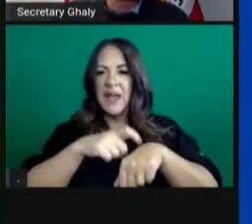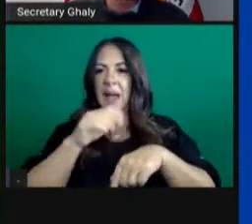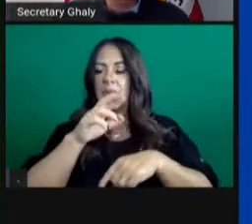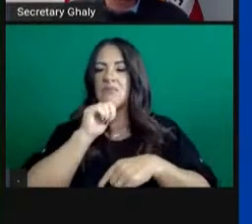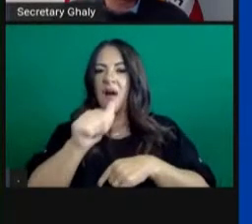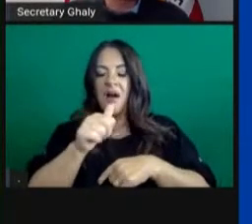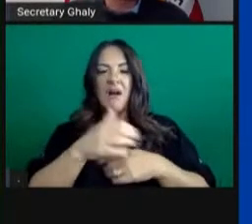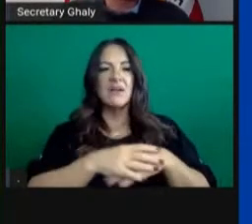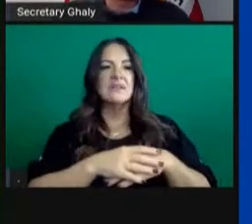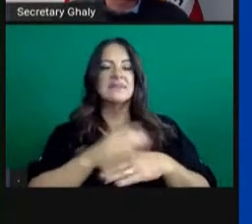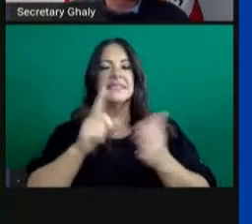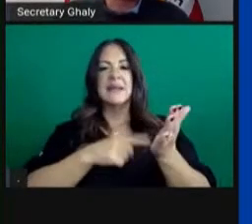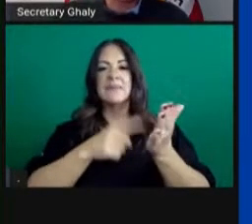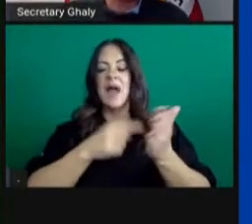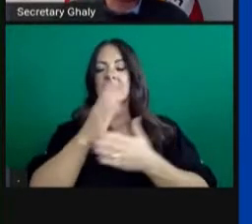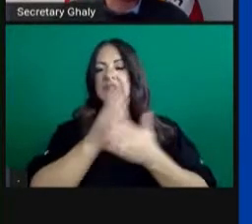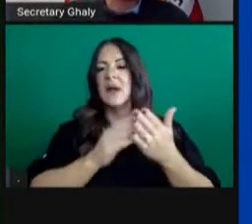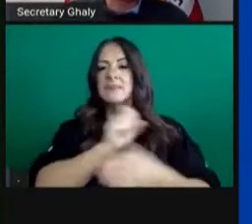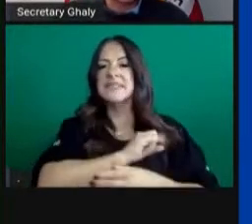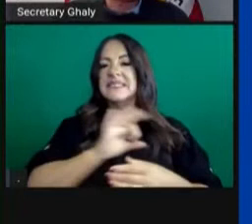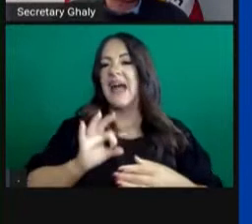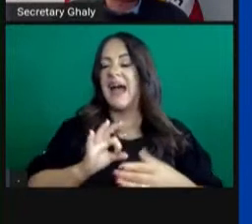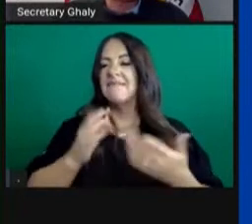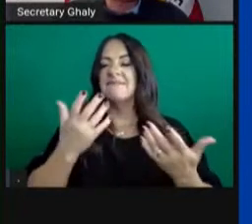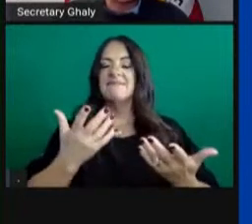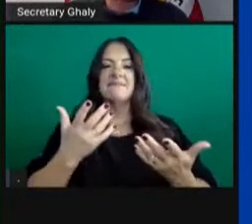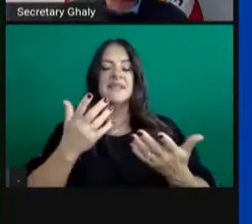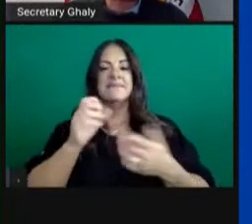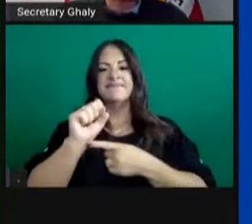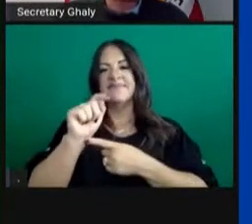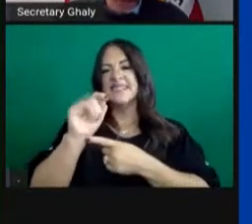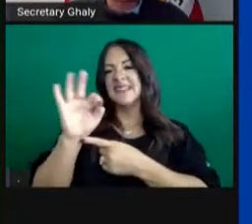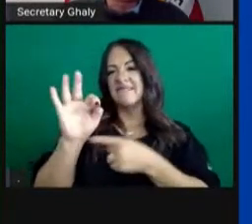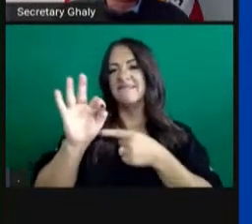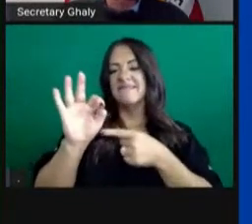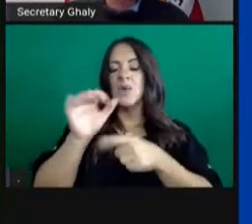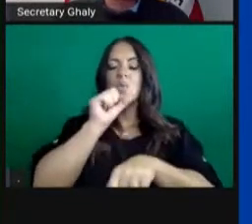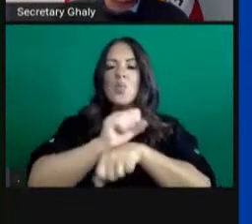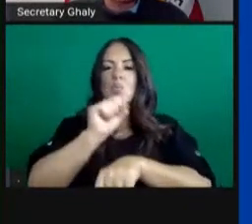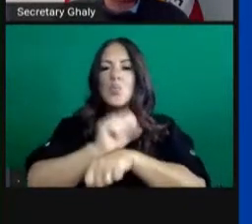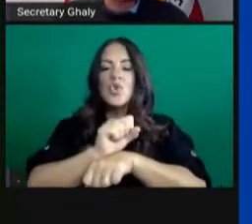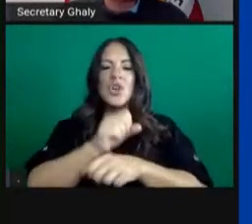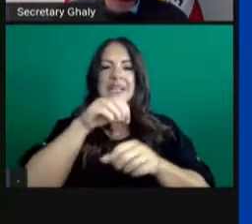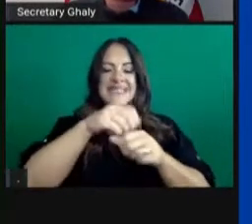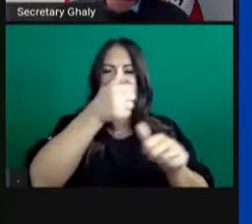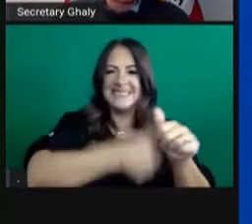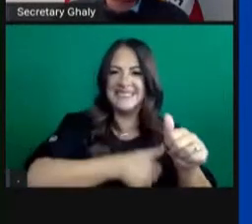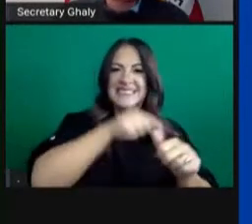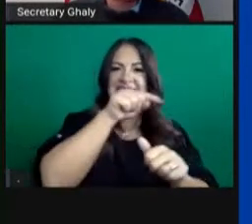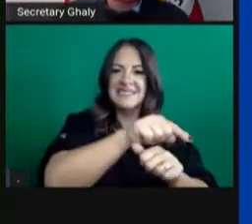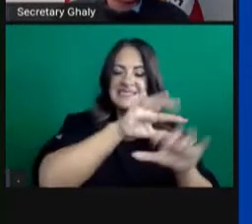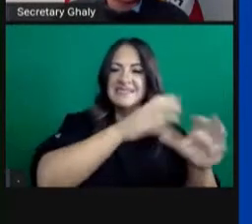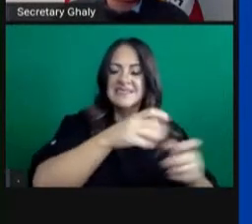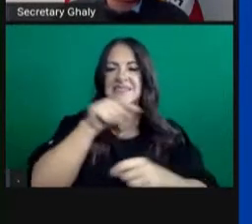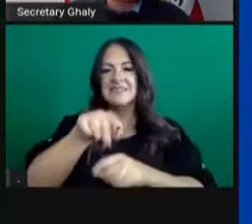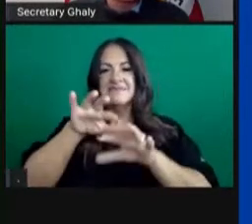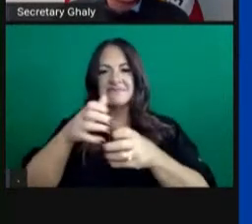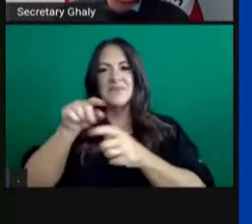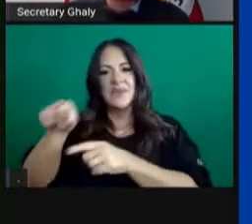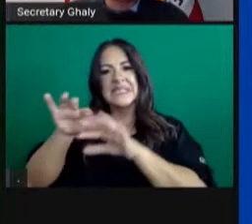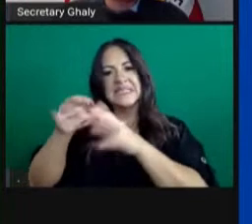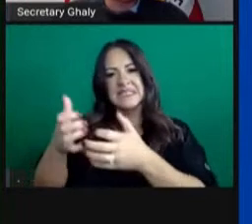used in the sort of usual complement of staff that you'd expect in each unit, supplies that are readily